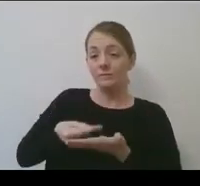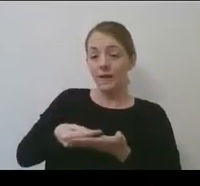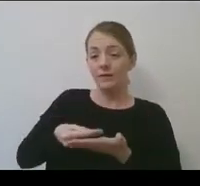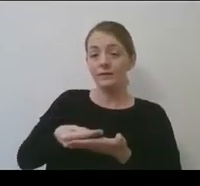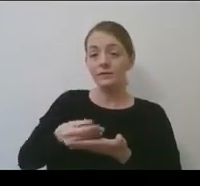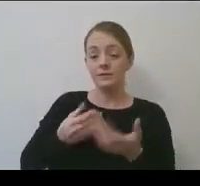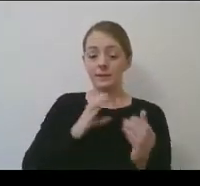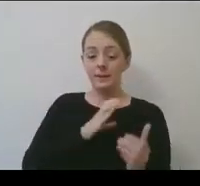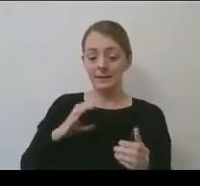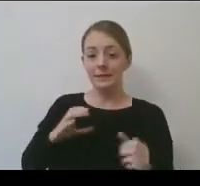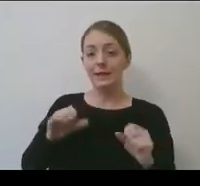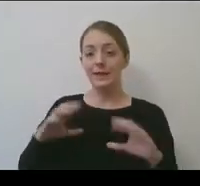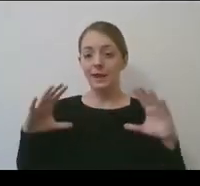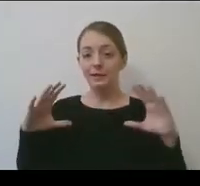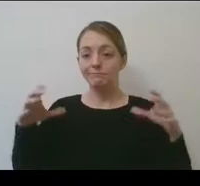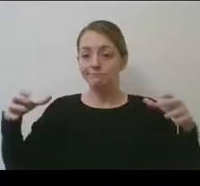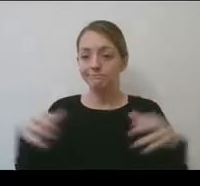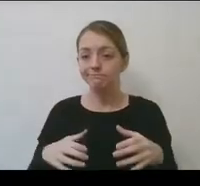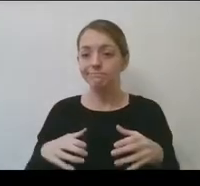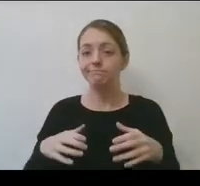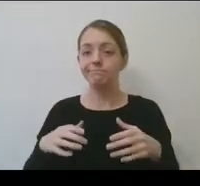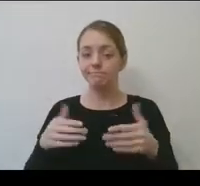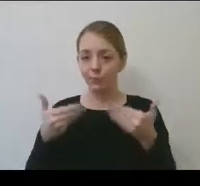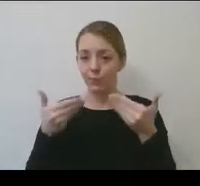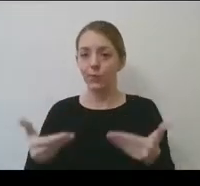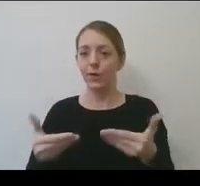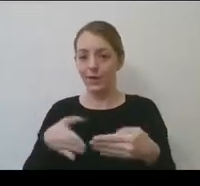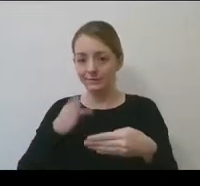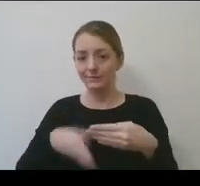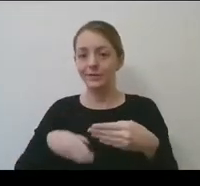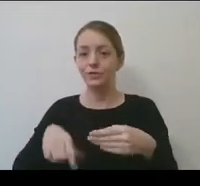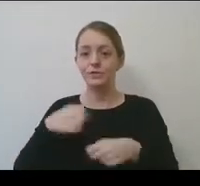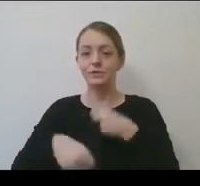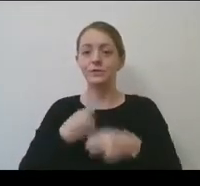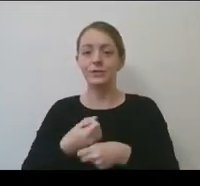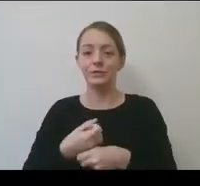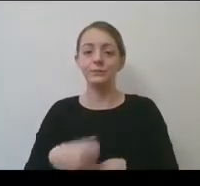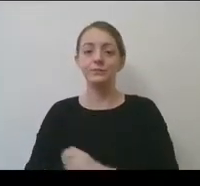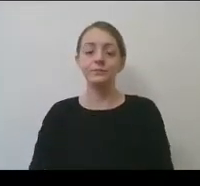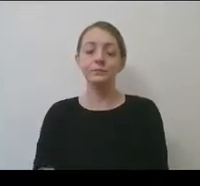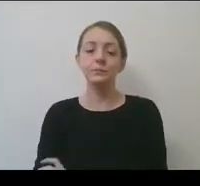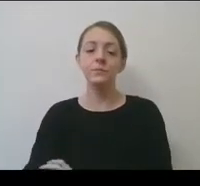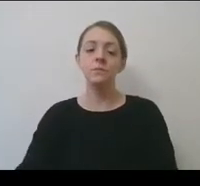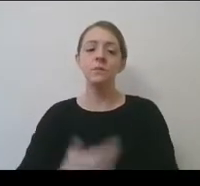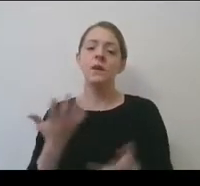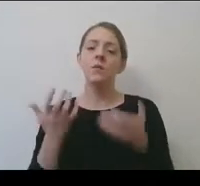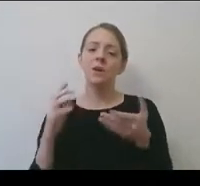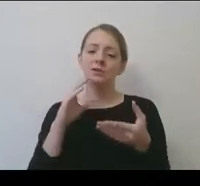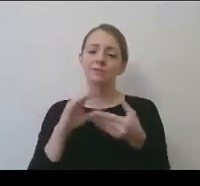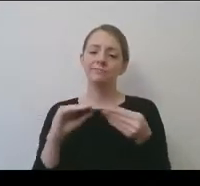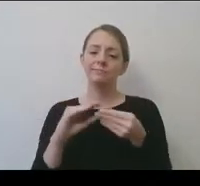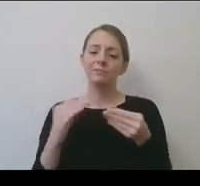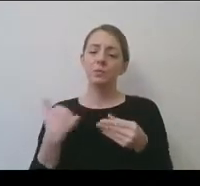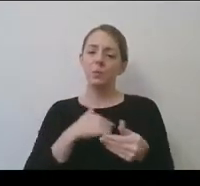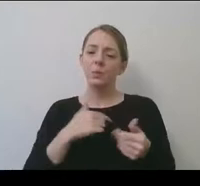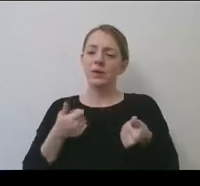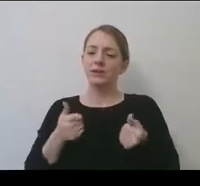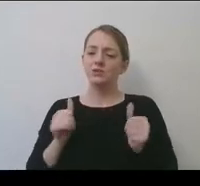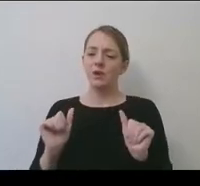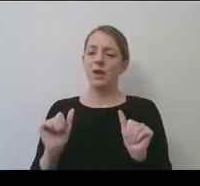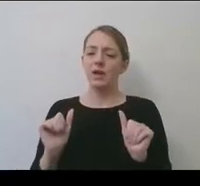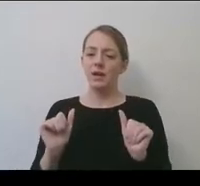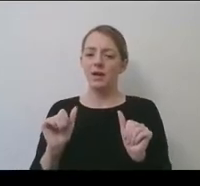those and that we can, we can get that done this year. Uh, we also, I just wanted to to note that we, we tried, uh, we had a trial year of unlimited, uh,